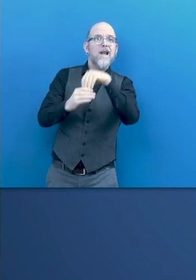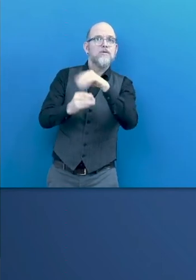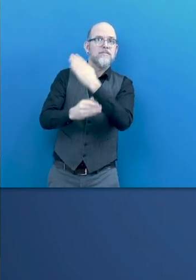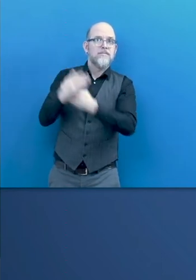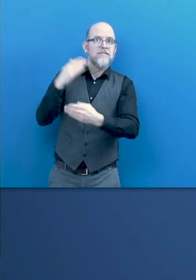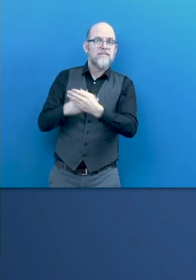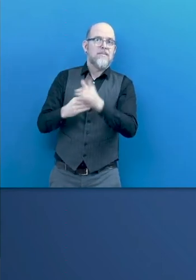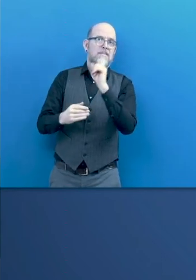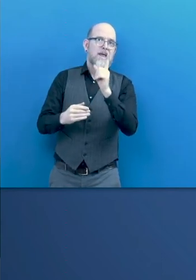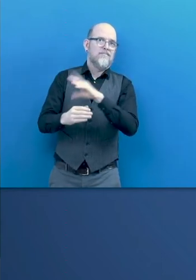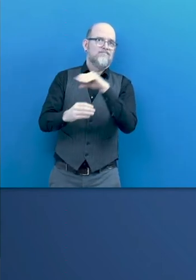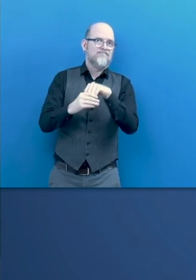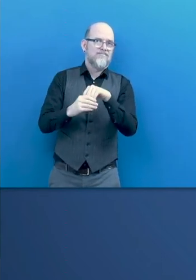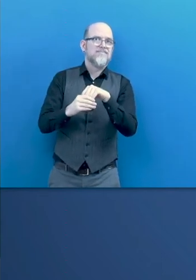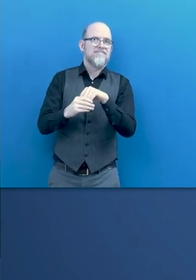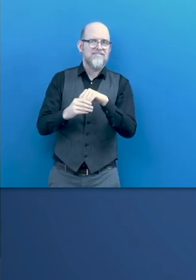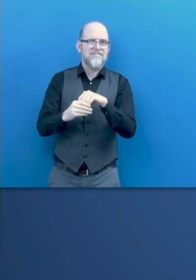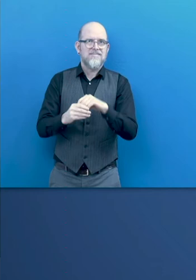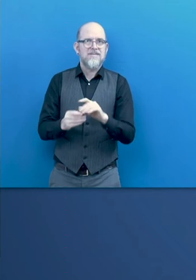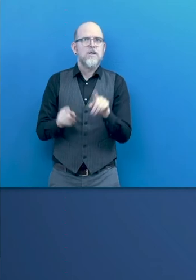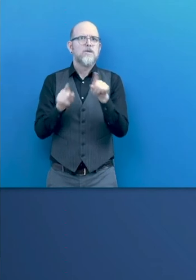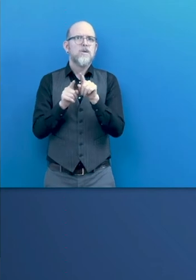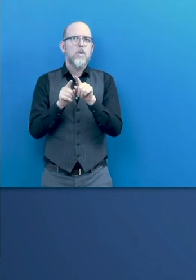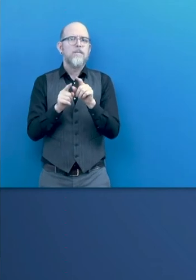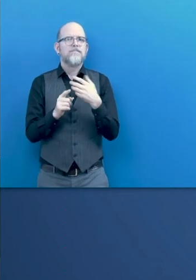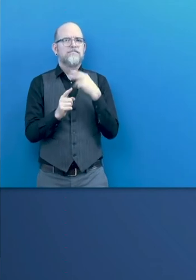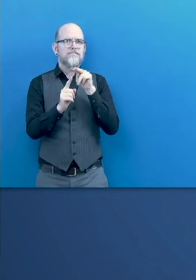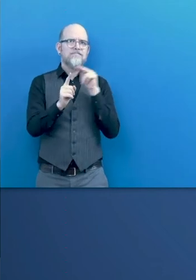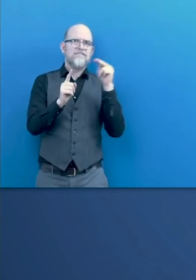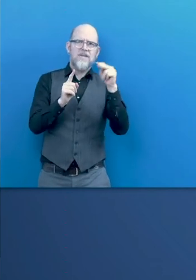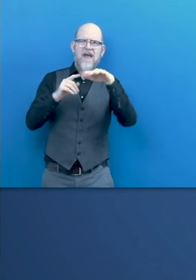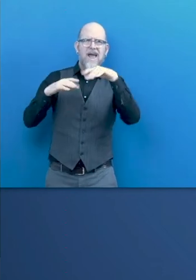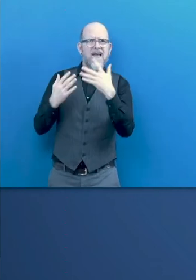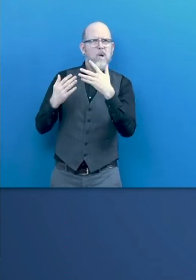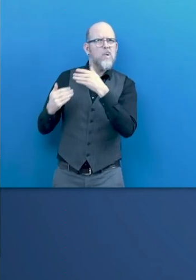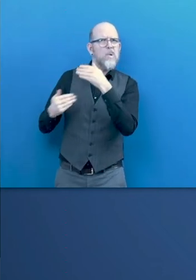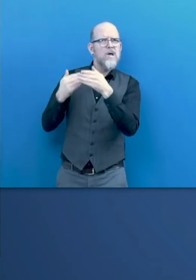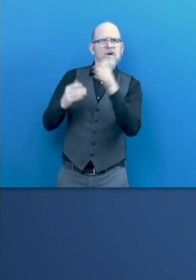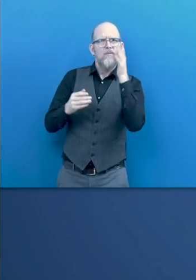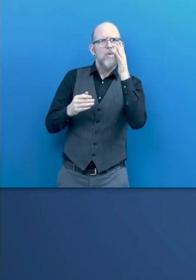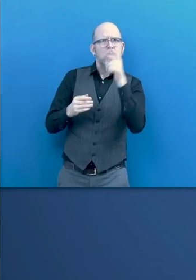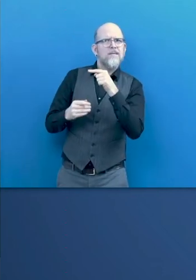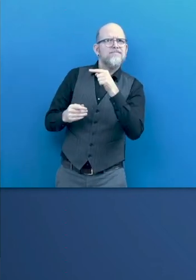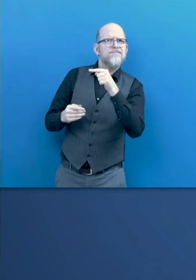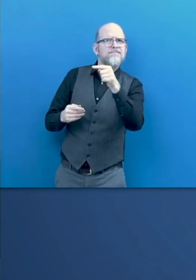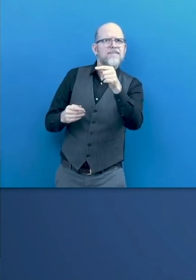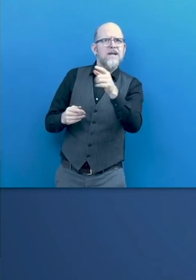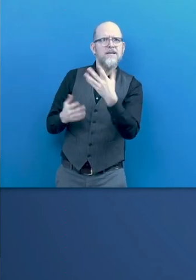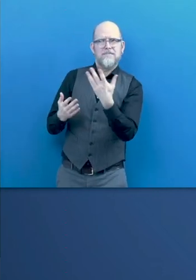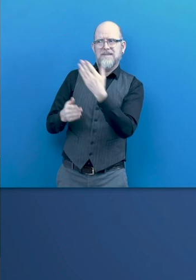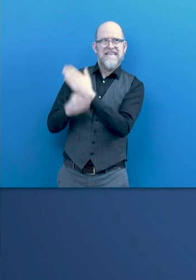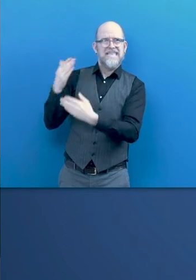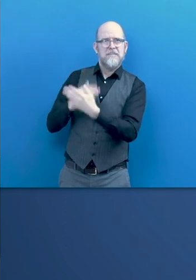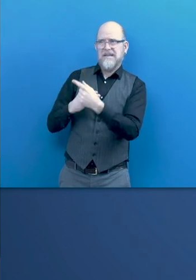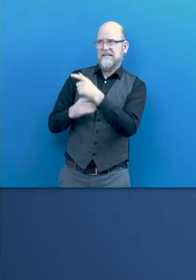work from a disability perspective. Processes such as the technological revolution, demand for new skills,